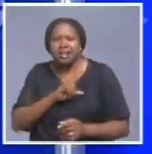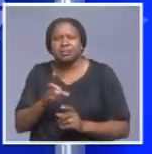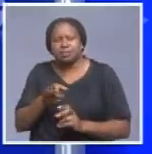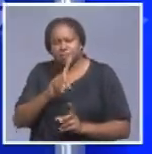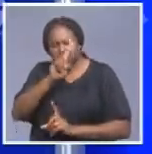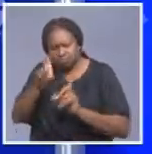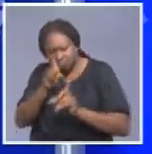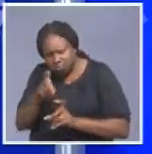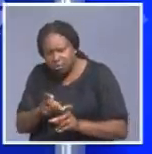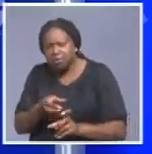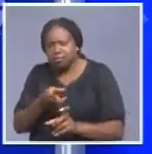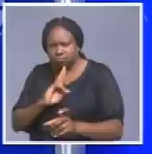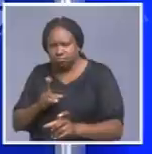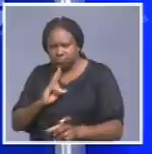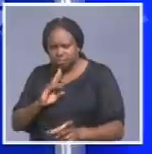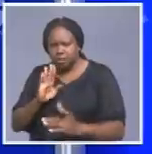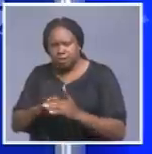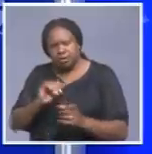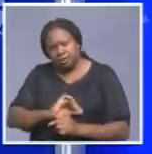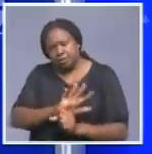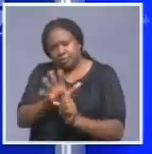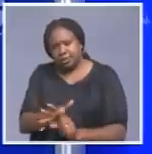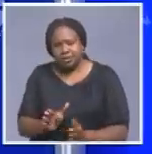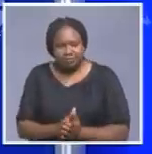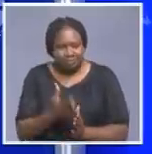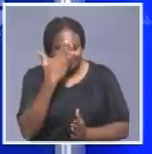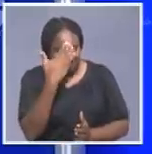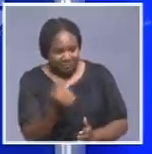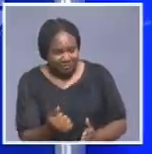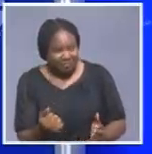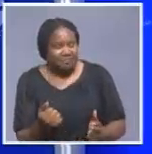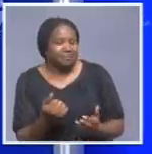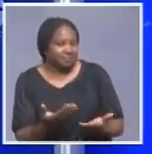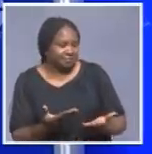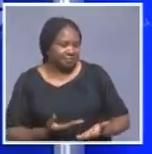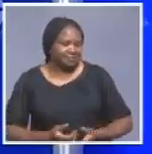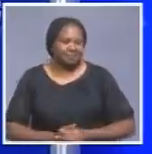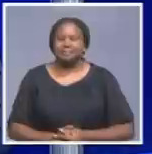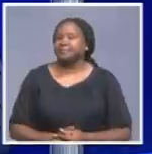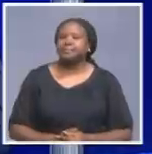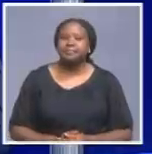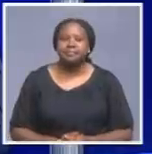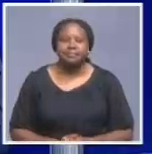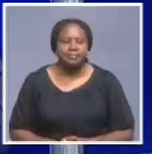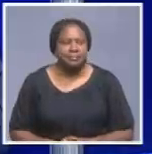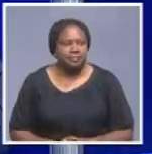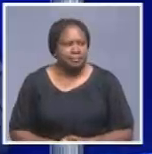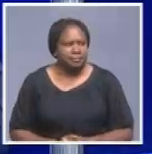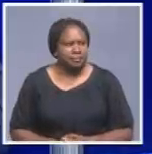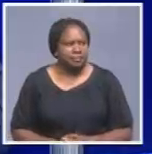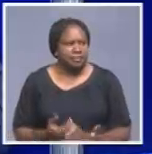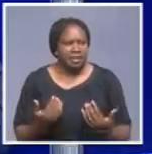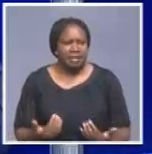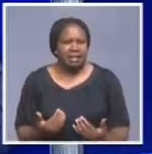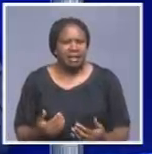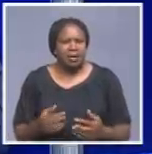the COVID-19 positive cases announcement. Good evening, Dr. Shangula. And good evening. Now, what does this say of